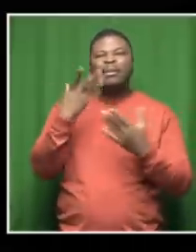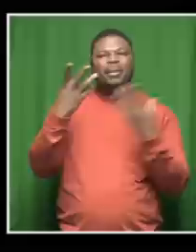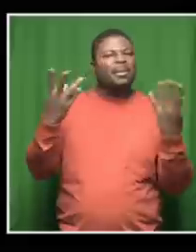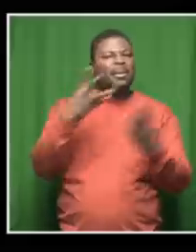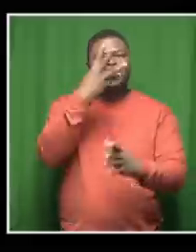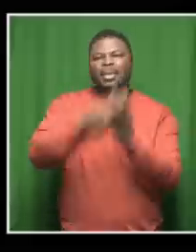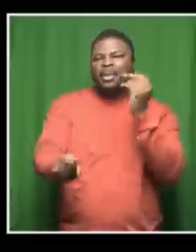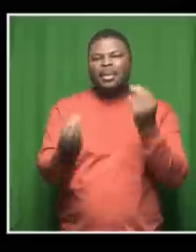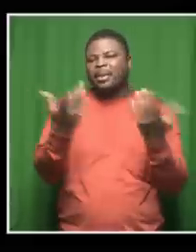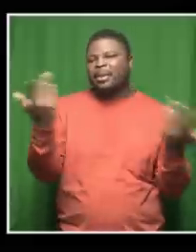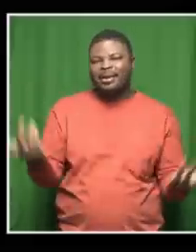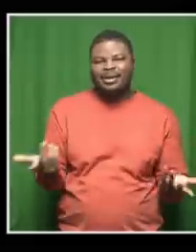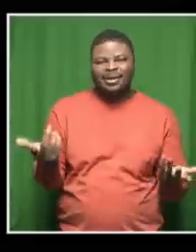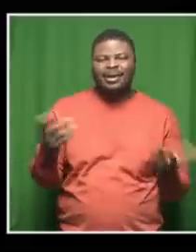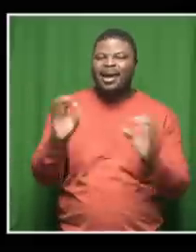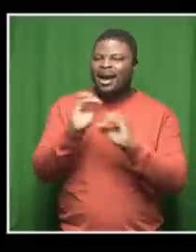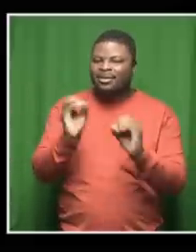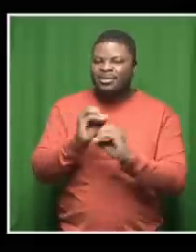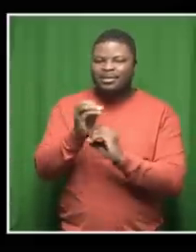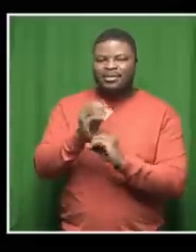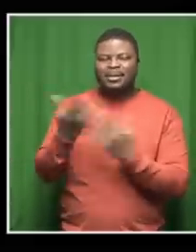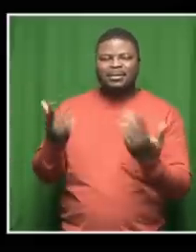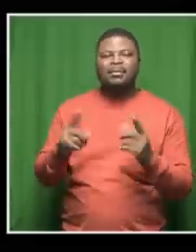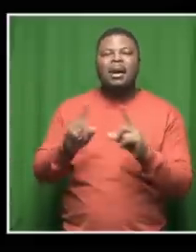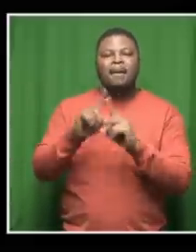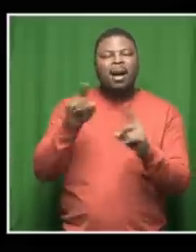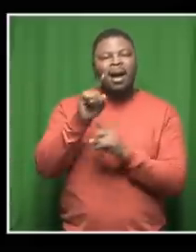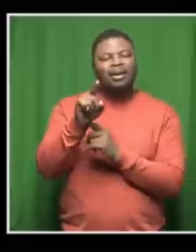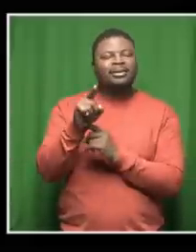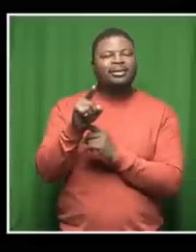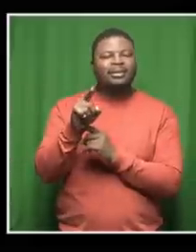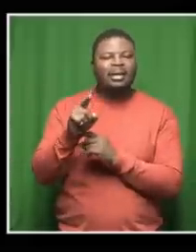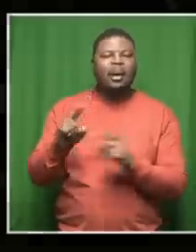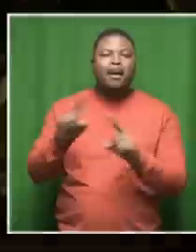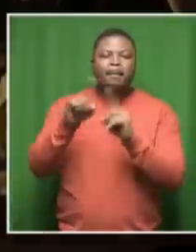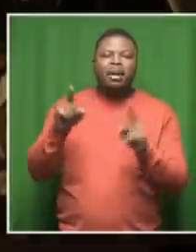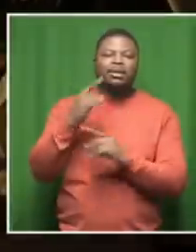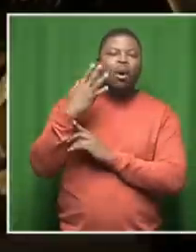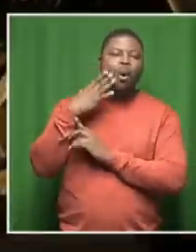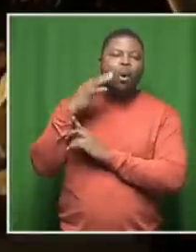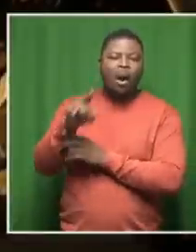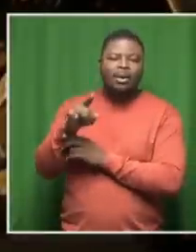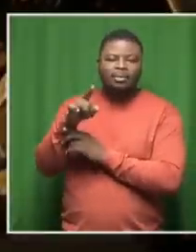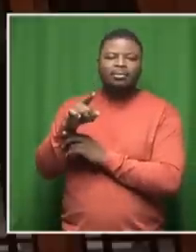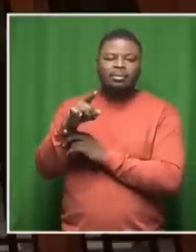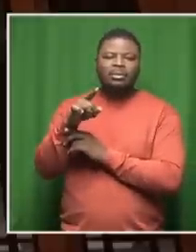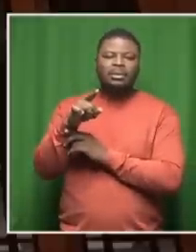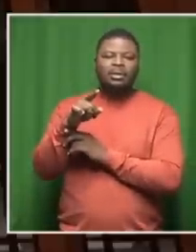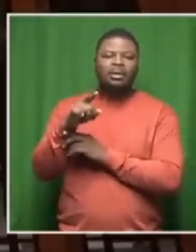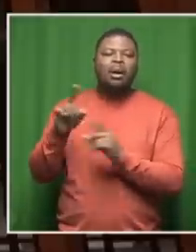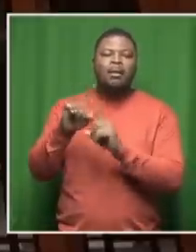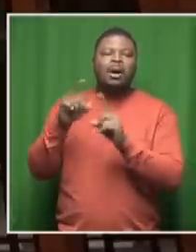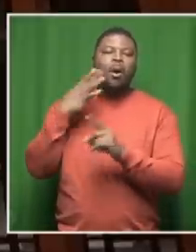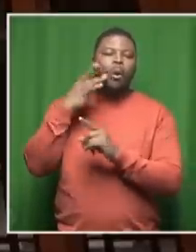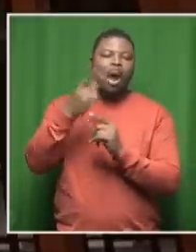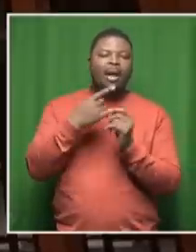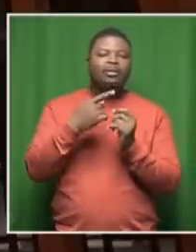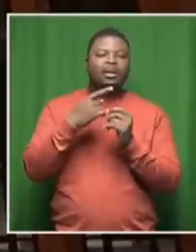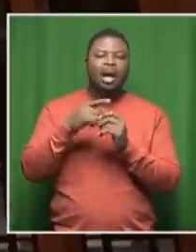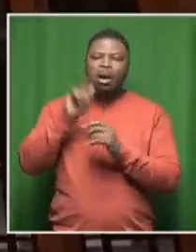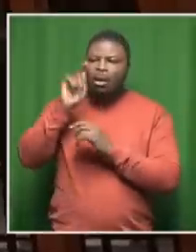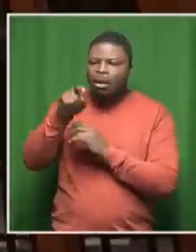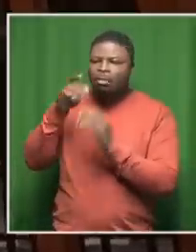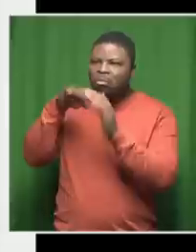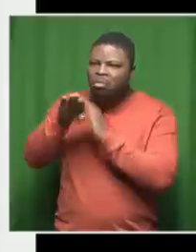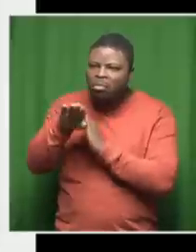phones though i've actually still got mine and so view which we notice but when i logged on on the on the desktop it's now officially gone so i